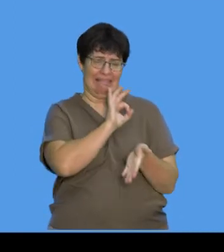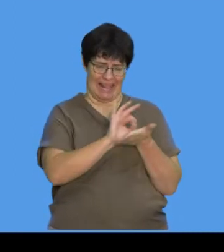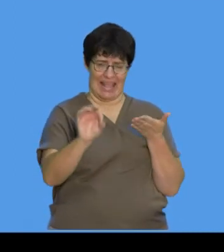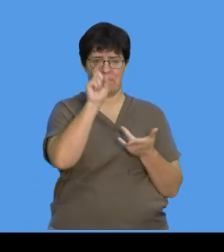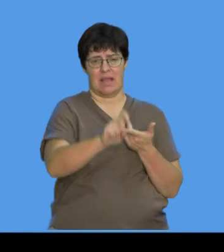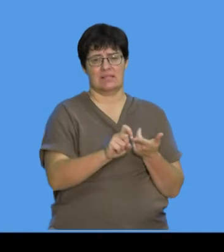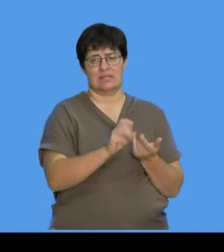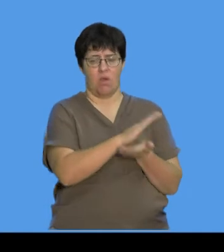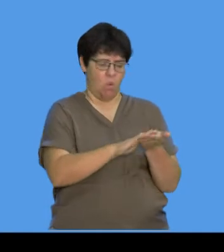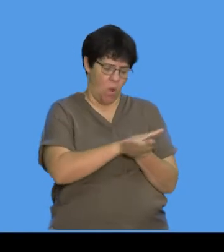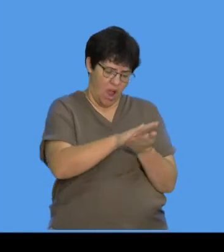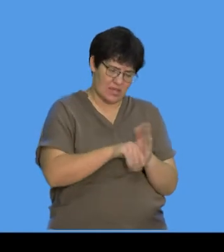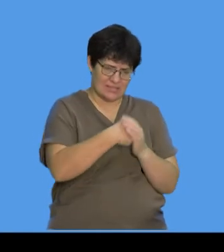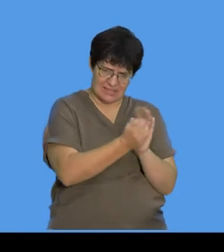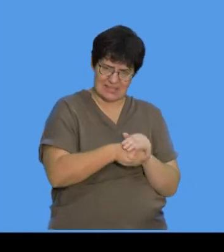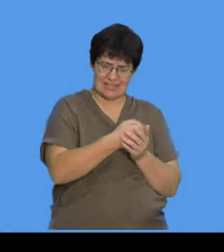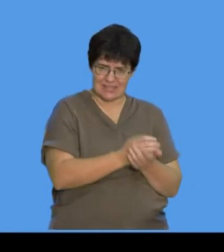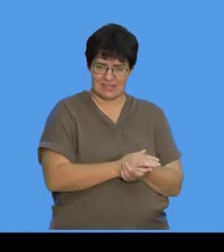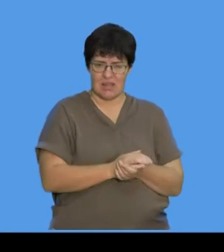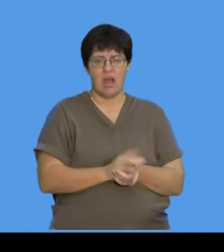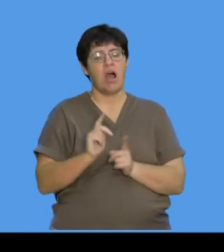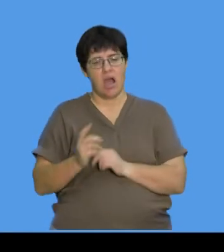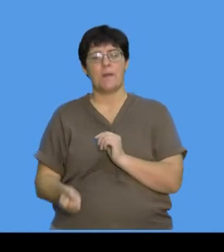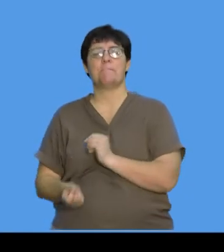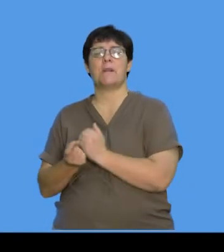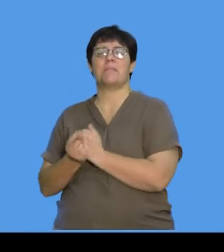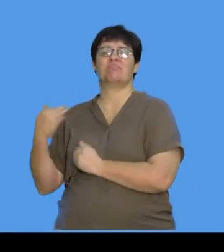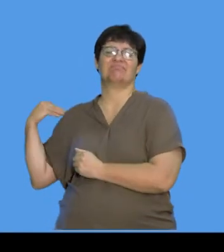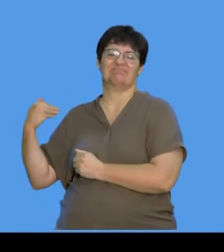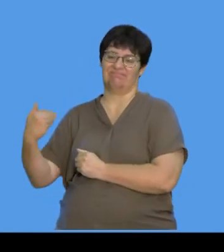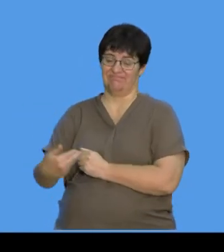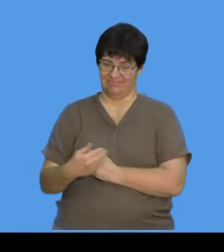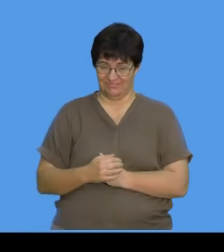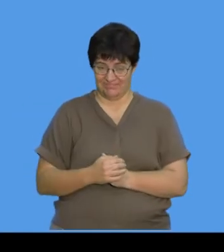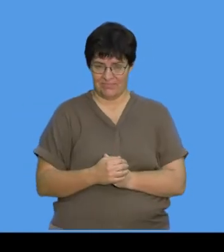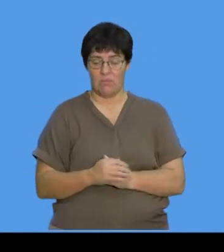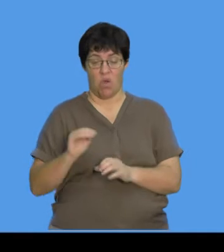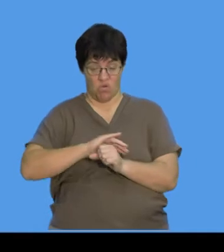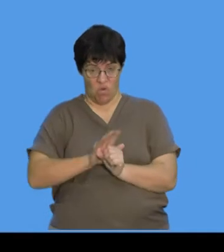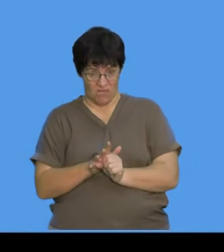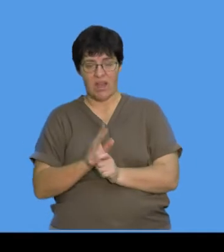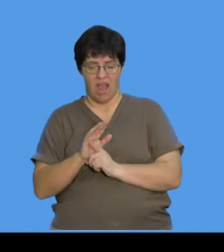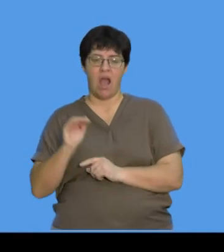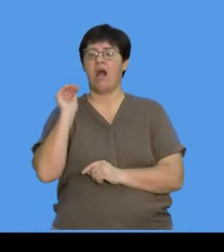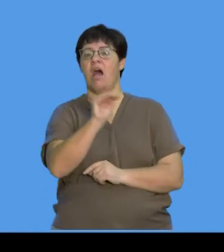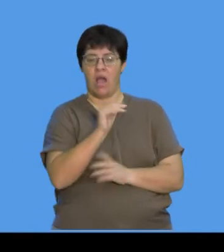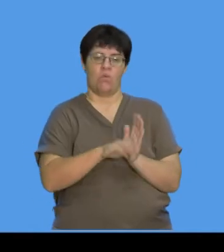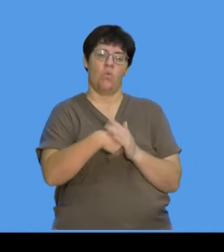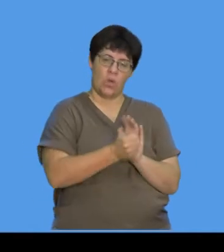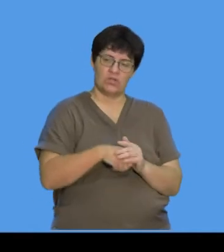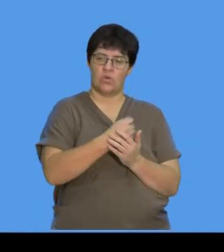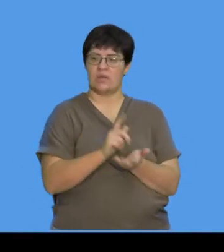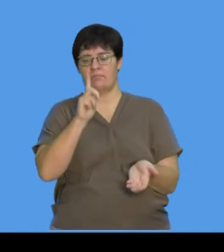very, very clean. So, this is a concept that has come up constantly. When we did COVID, you were